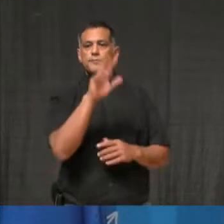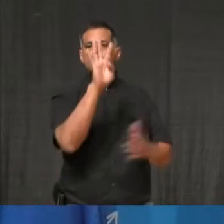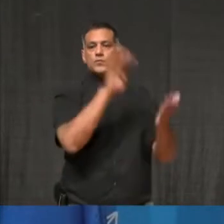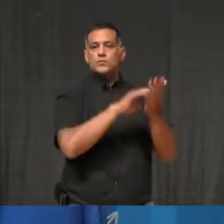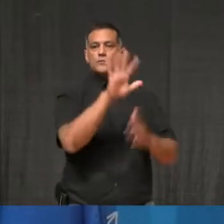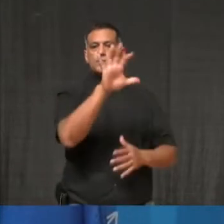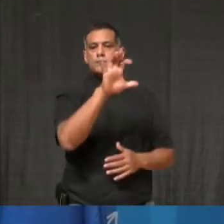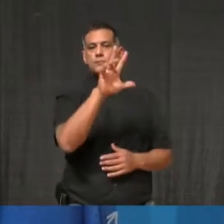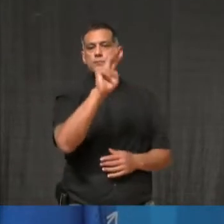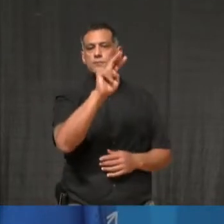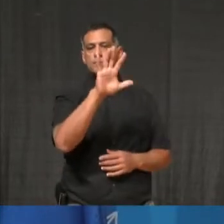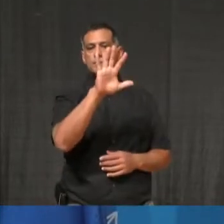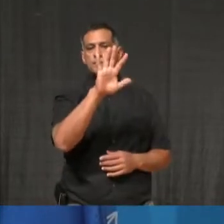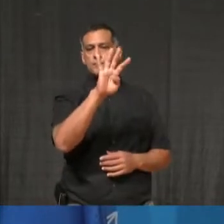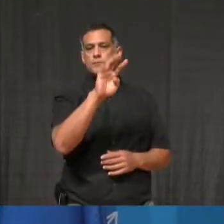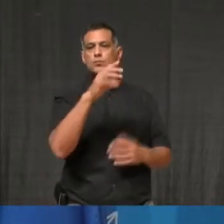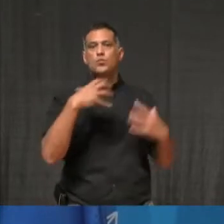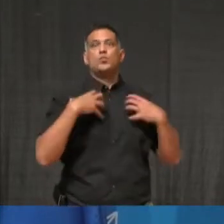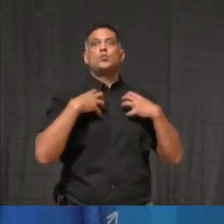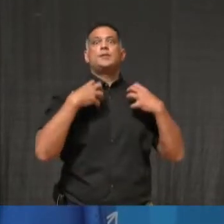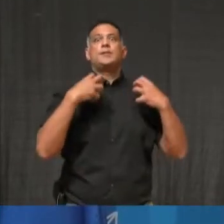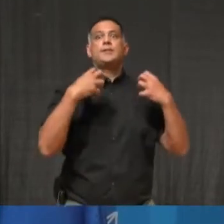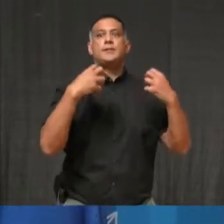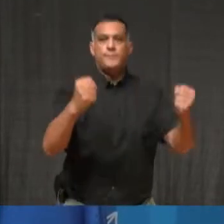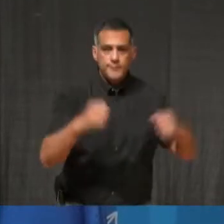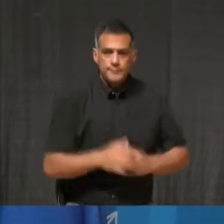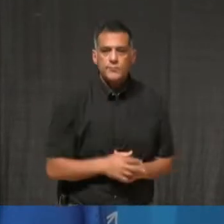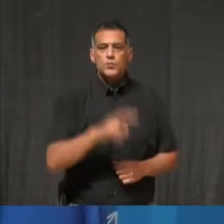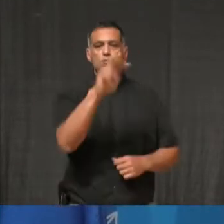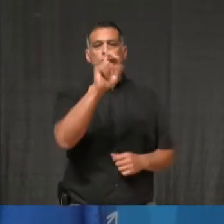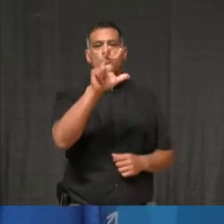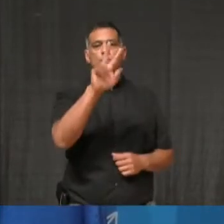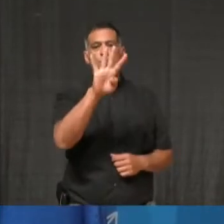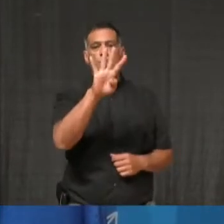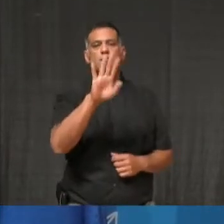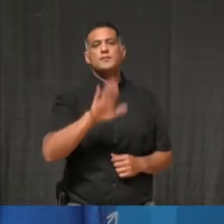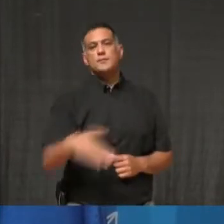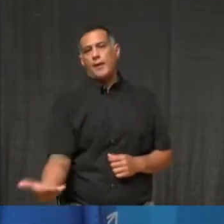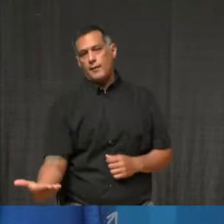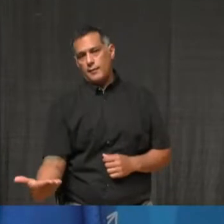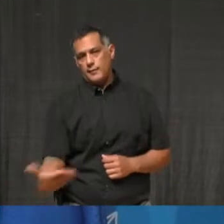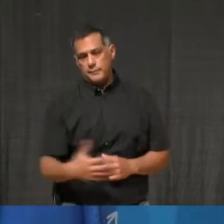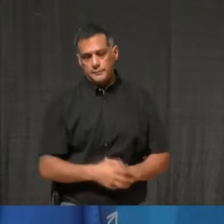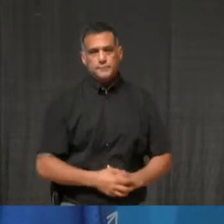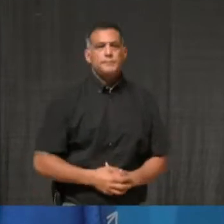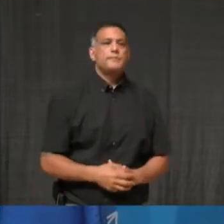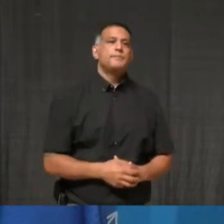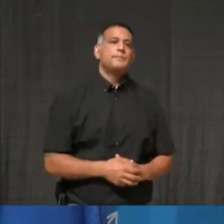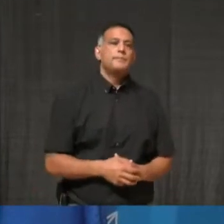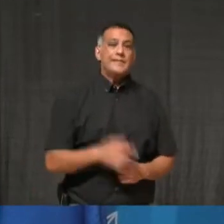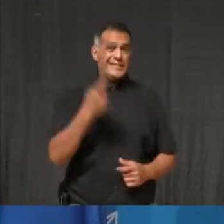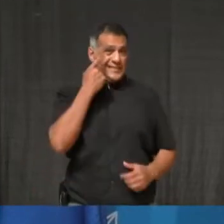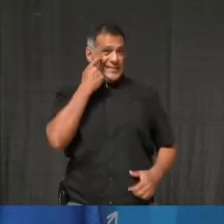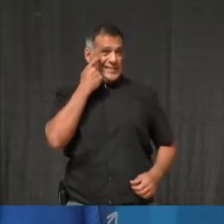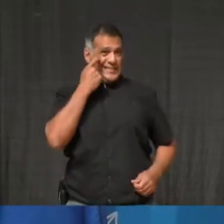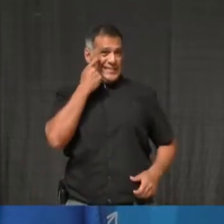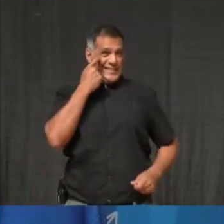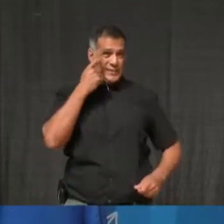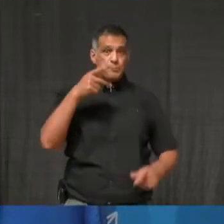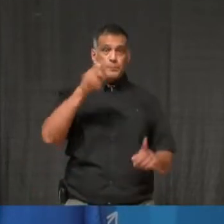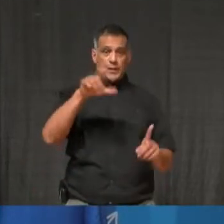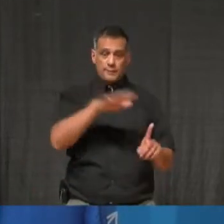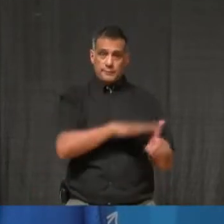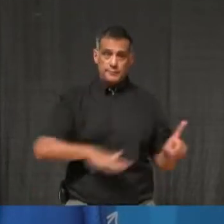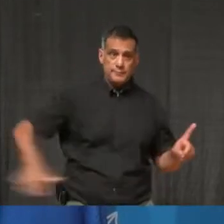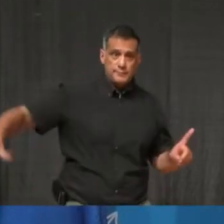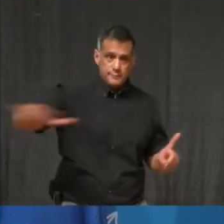234 deceased. This past weekend, the region of Peel saw rapid growth in our new daily cases